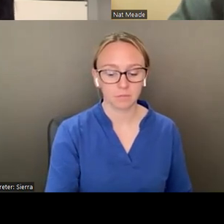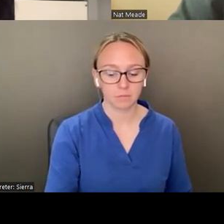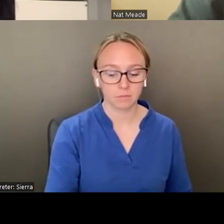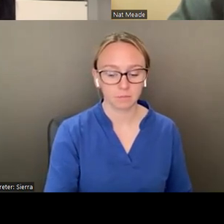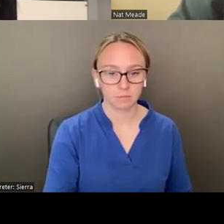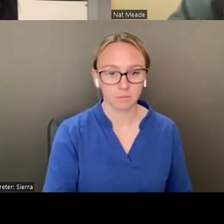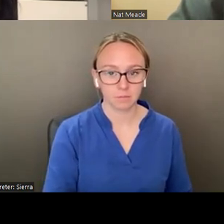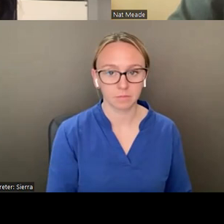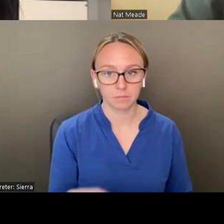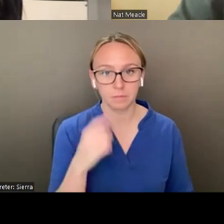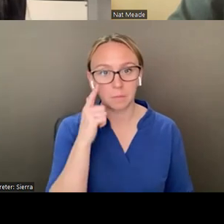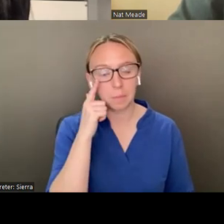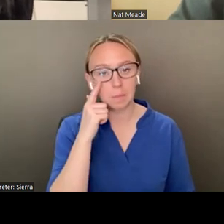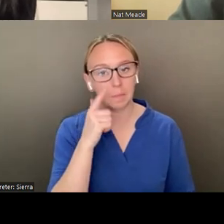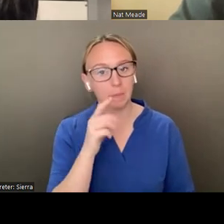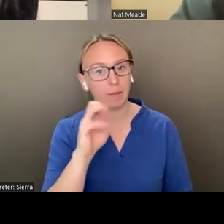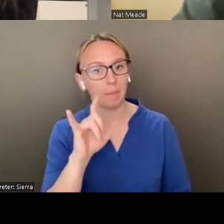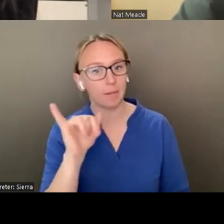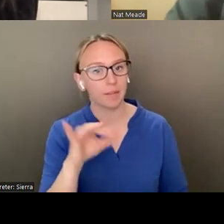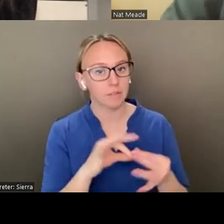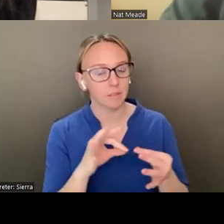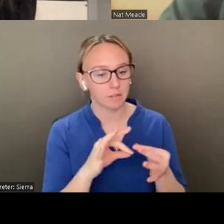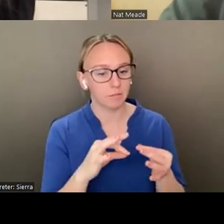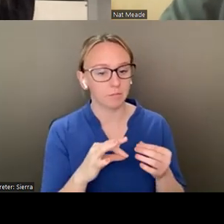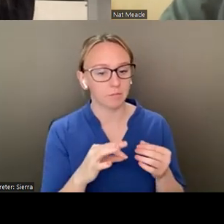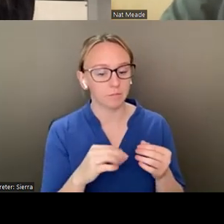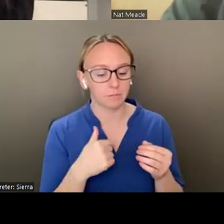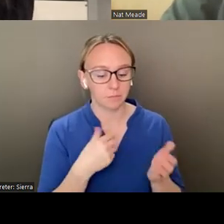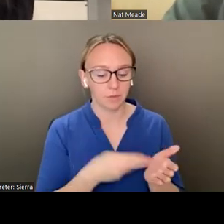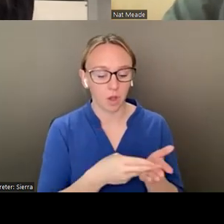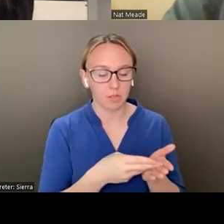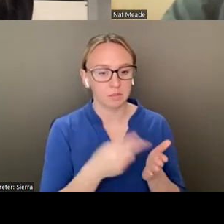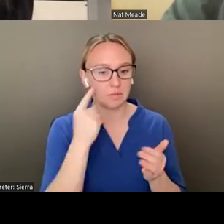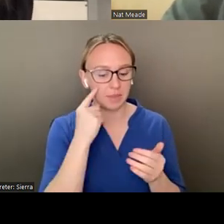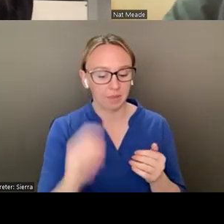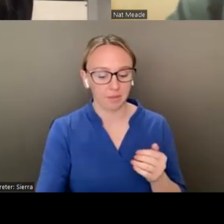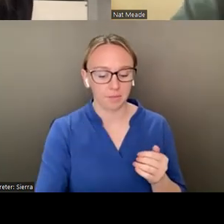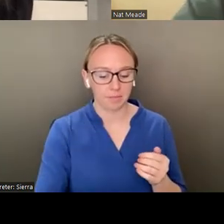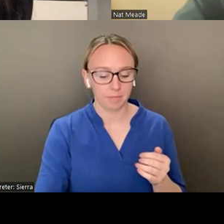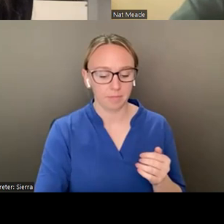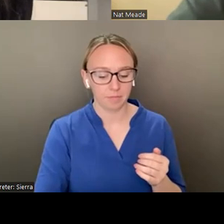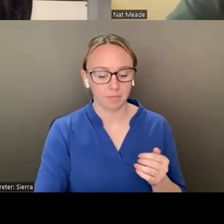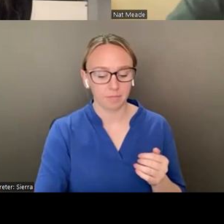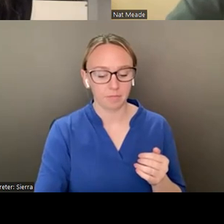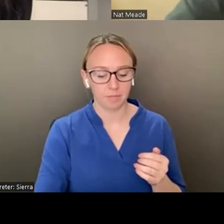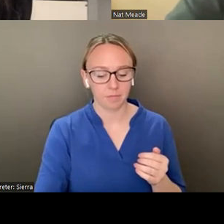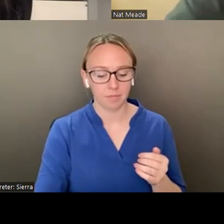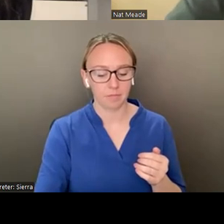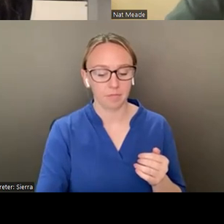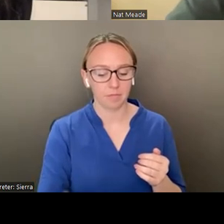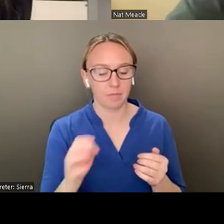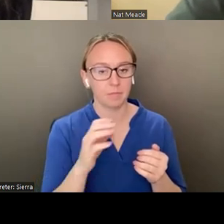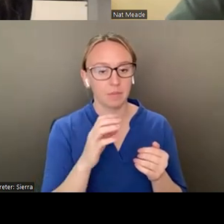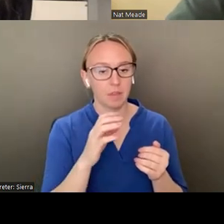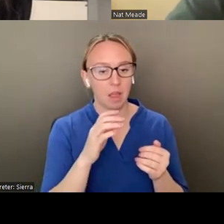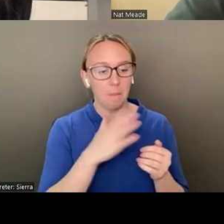I honestly think that the experience at the James Castle house hasn't fully hit me